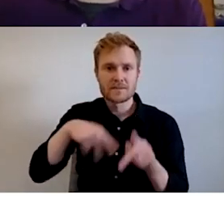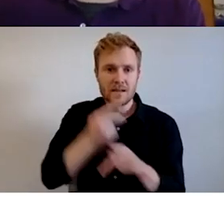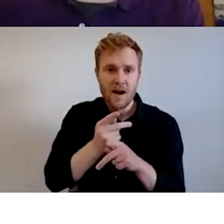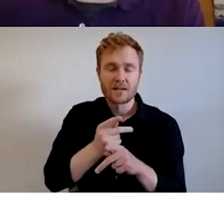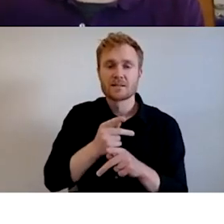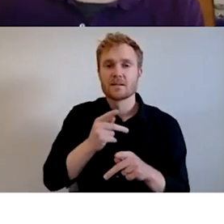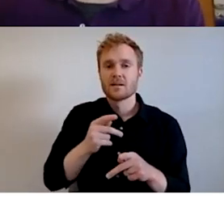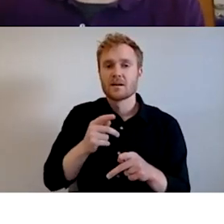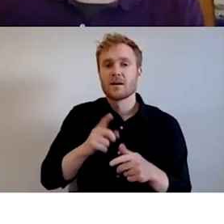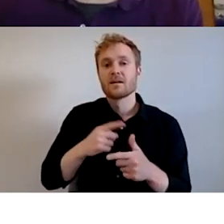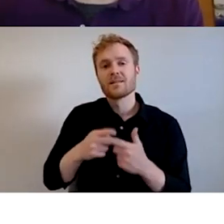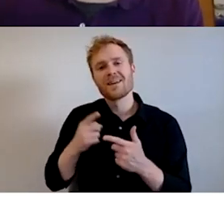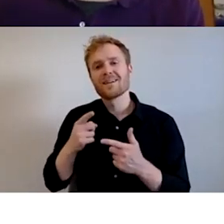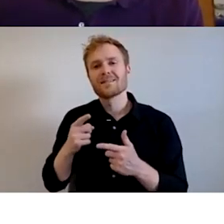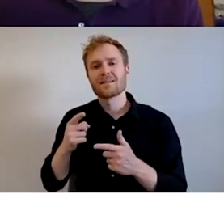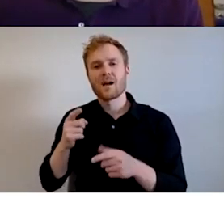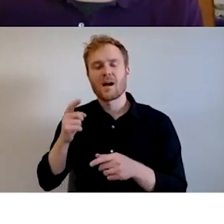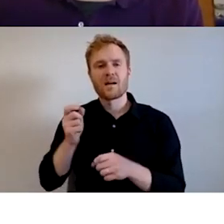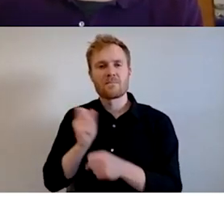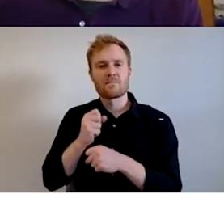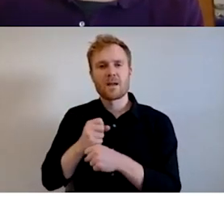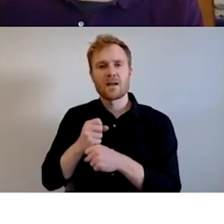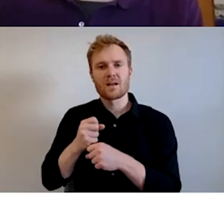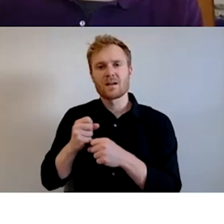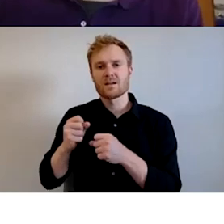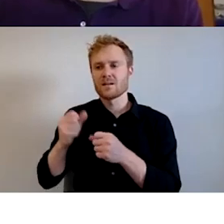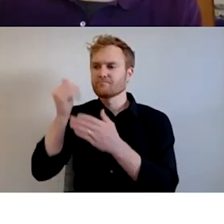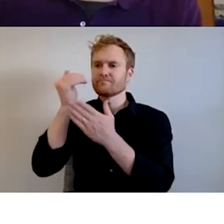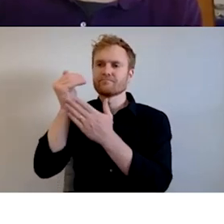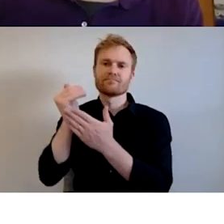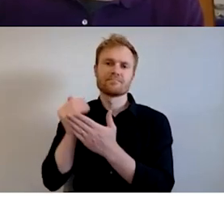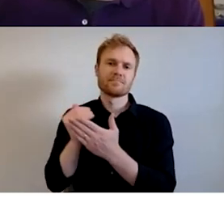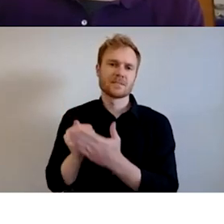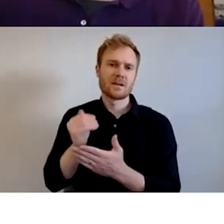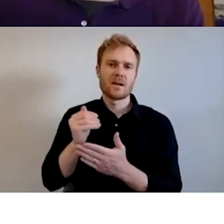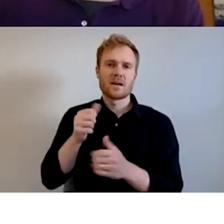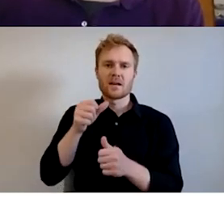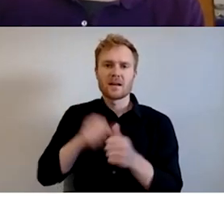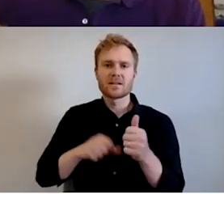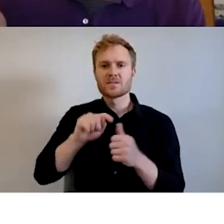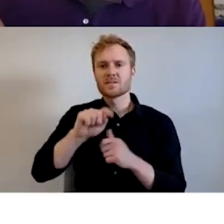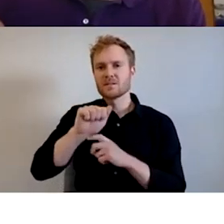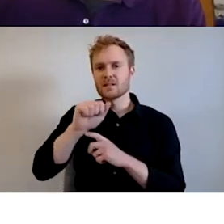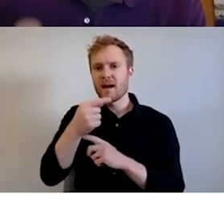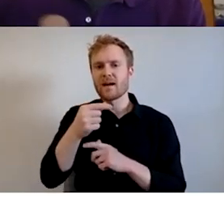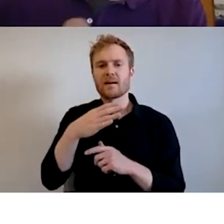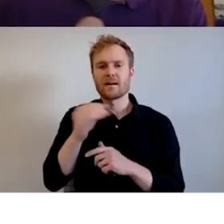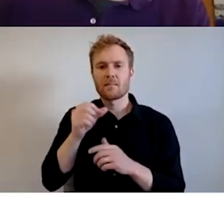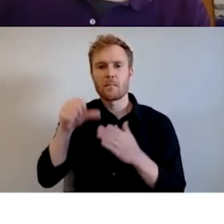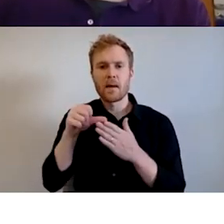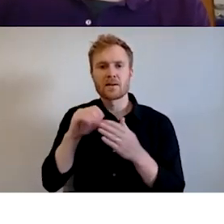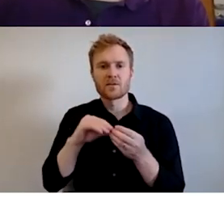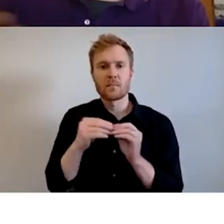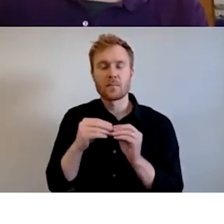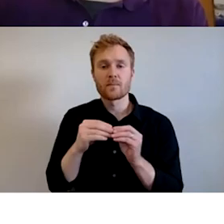um, a user guide of sorts that would list all of the individual tags and the page numbers. So if you were, um, Ross